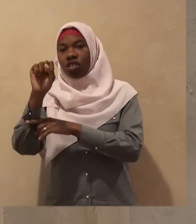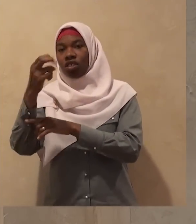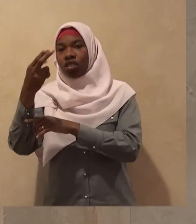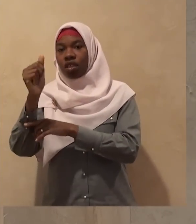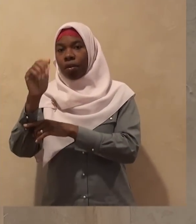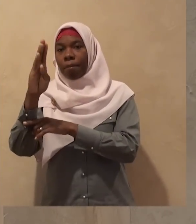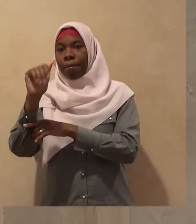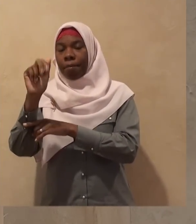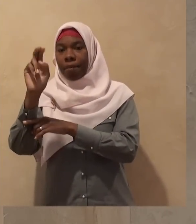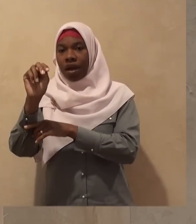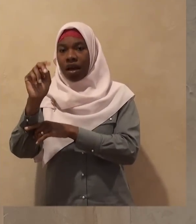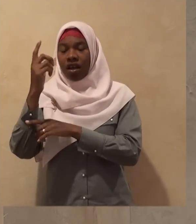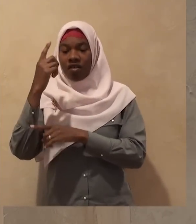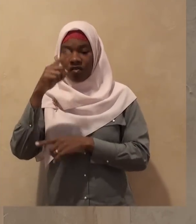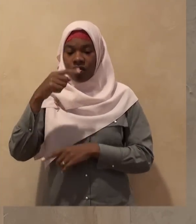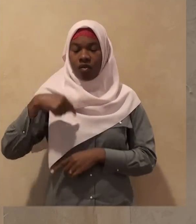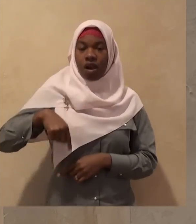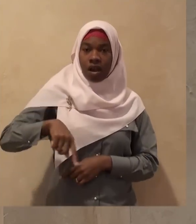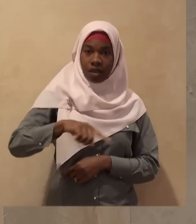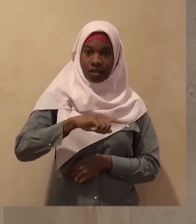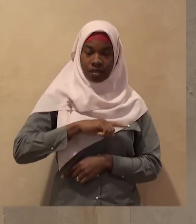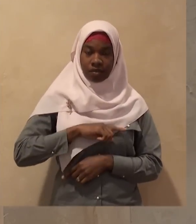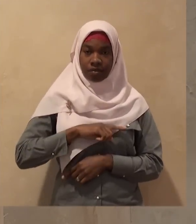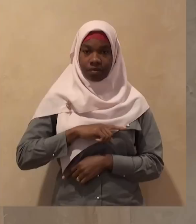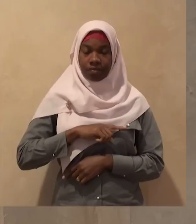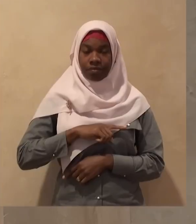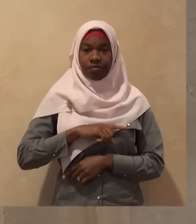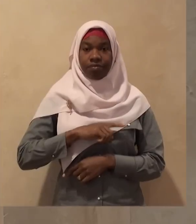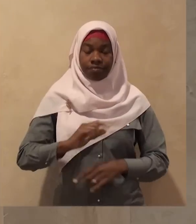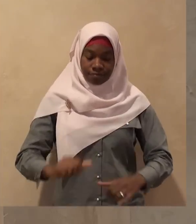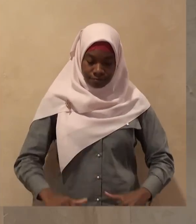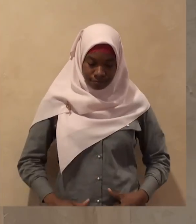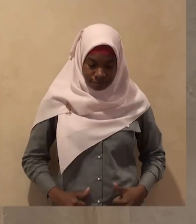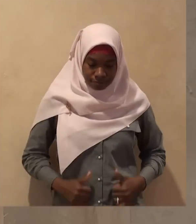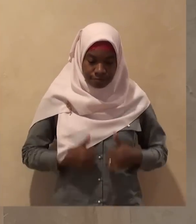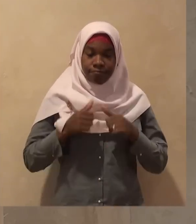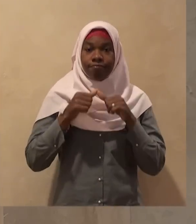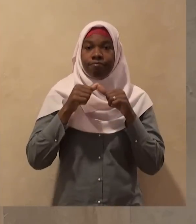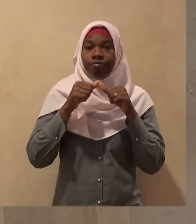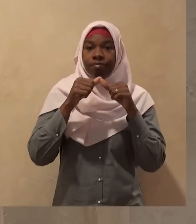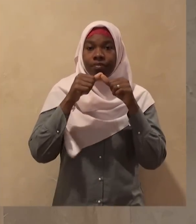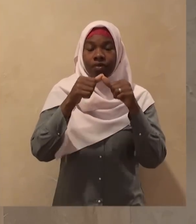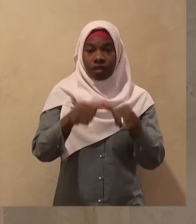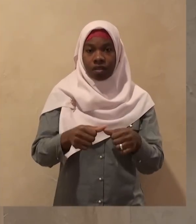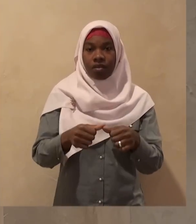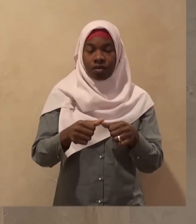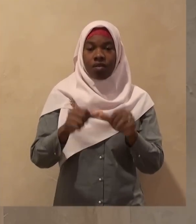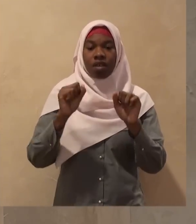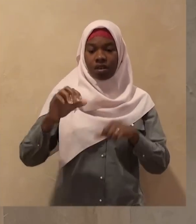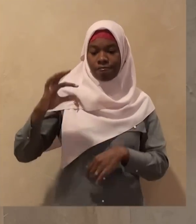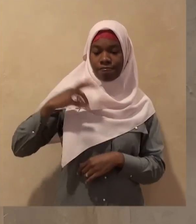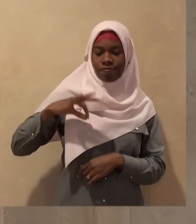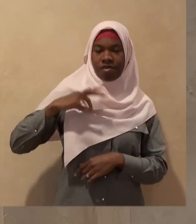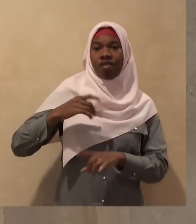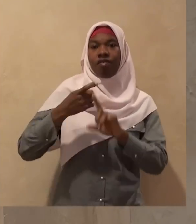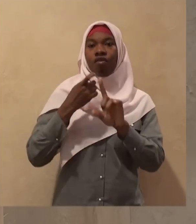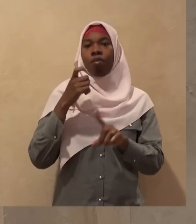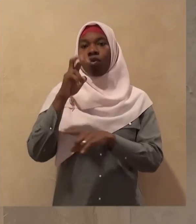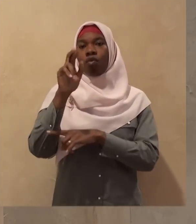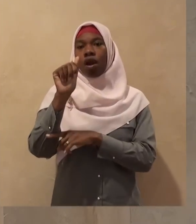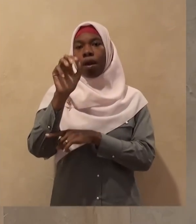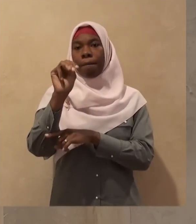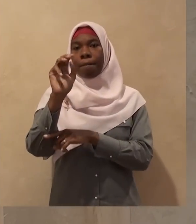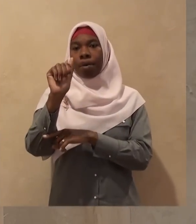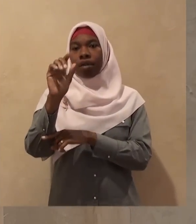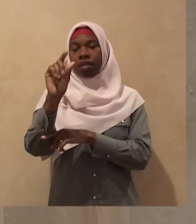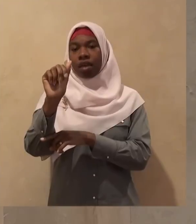our life up to the month of Ramadan so that we may benefit from its blessings Imam Abu